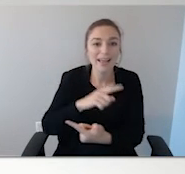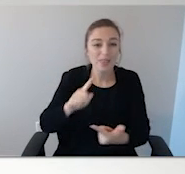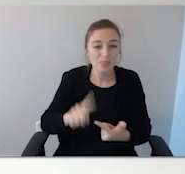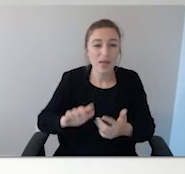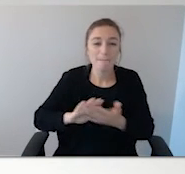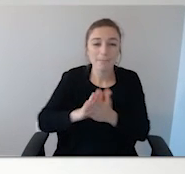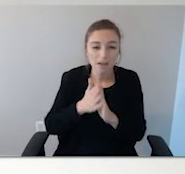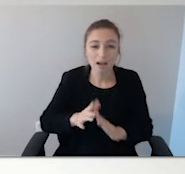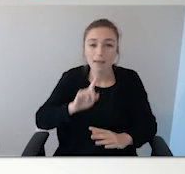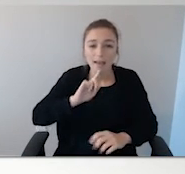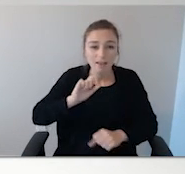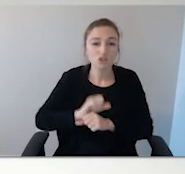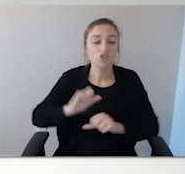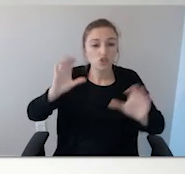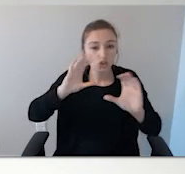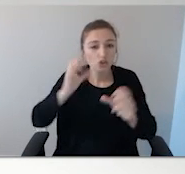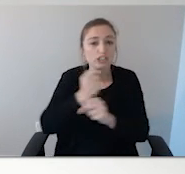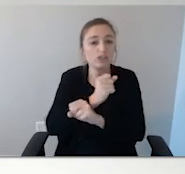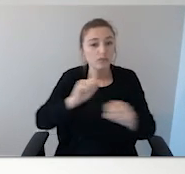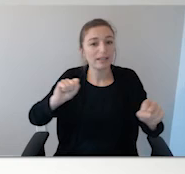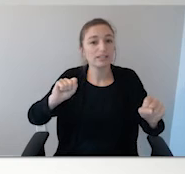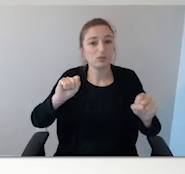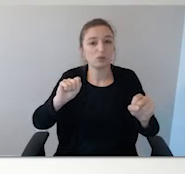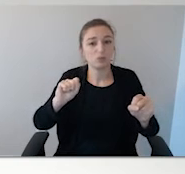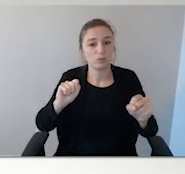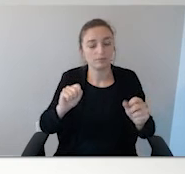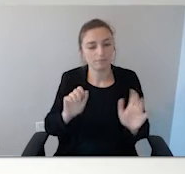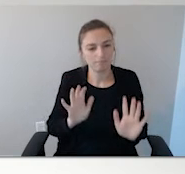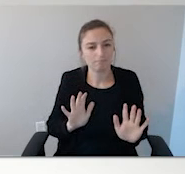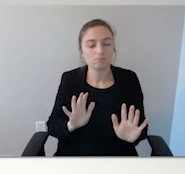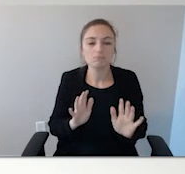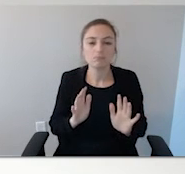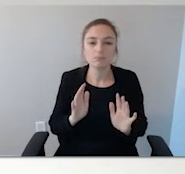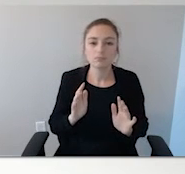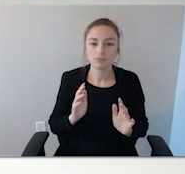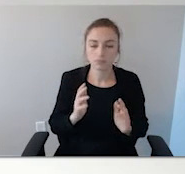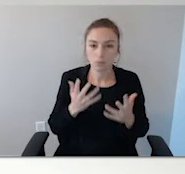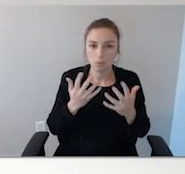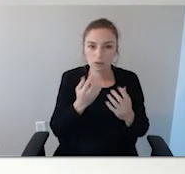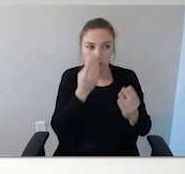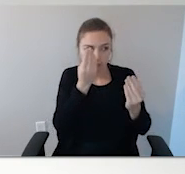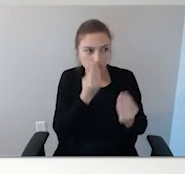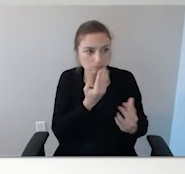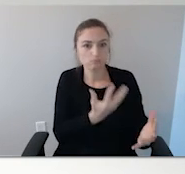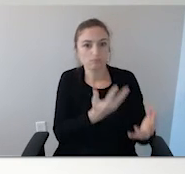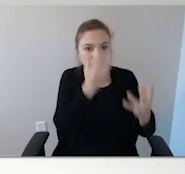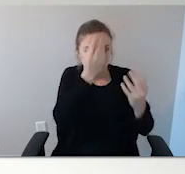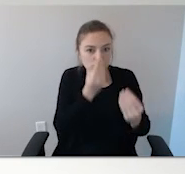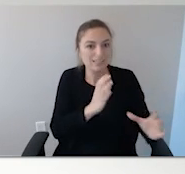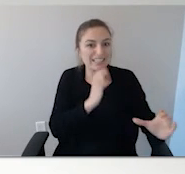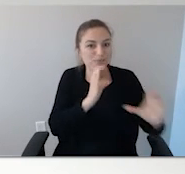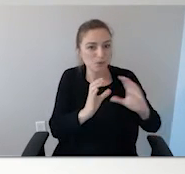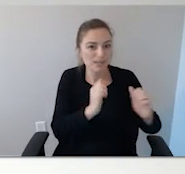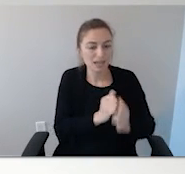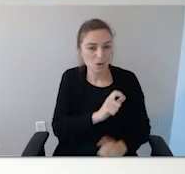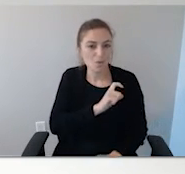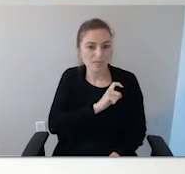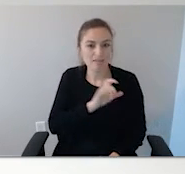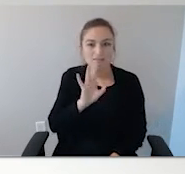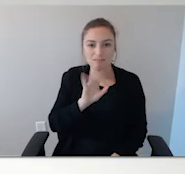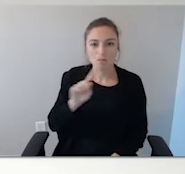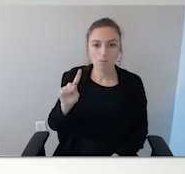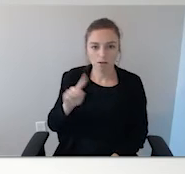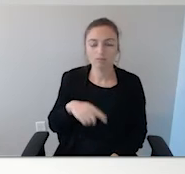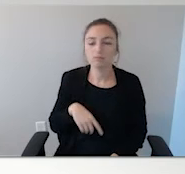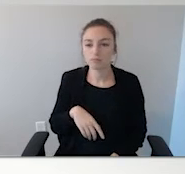for. There's no problem with them responding. You want to do that before you go out to look. My suggestion is if both parents are